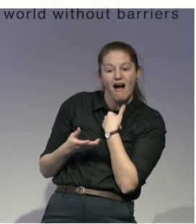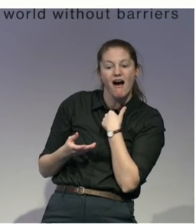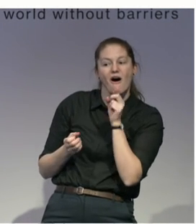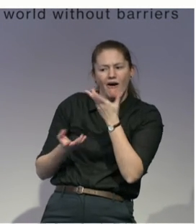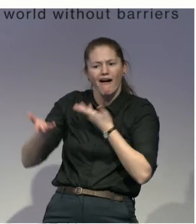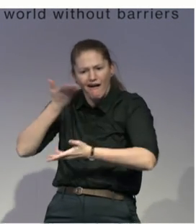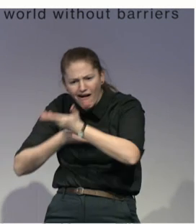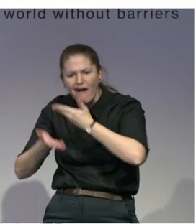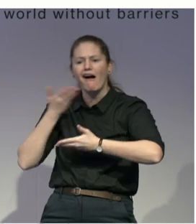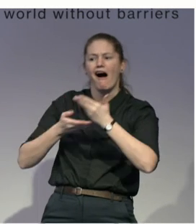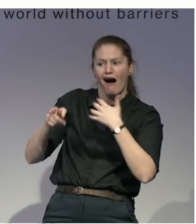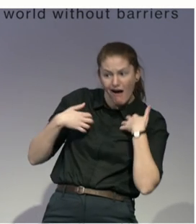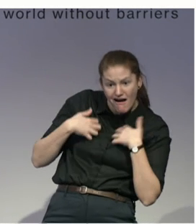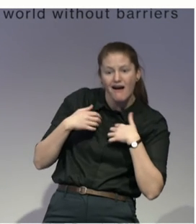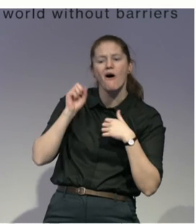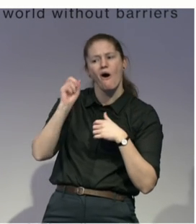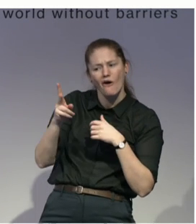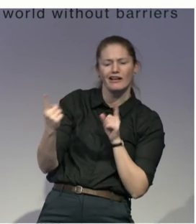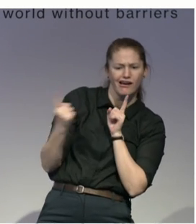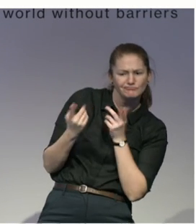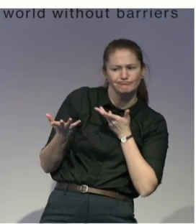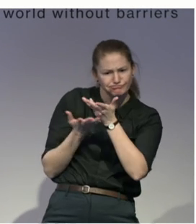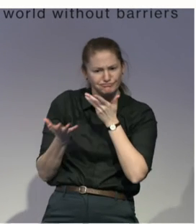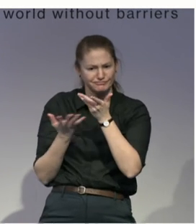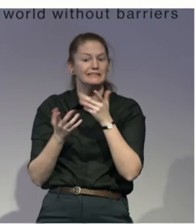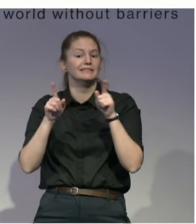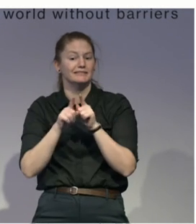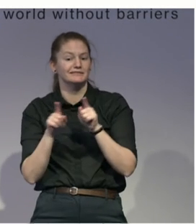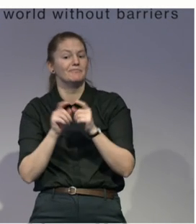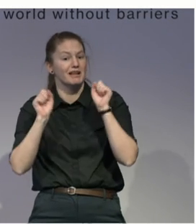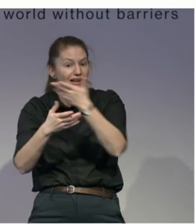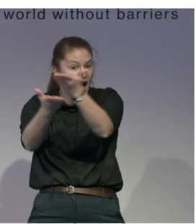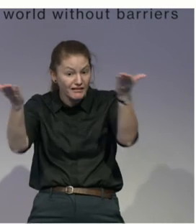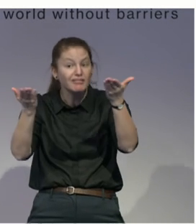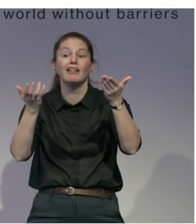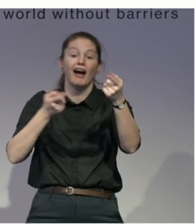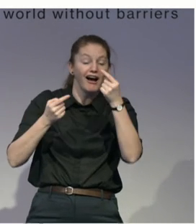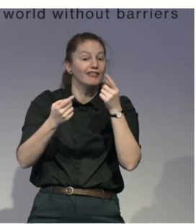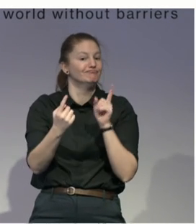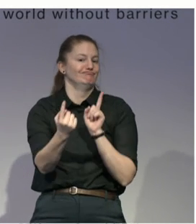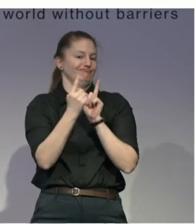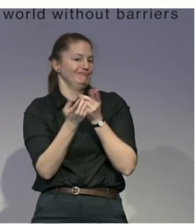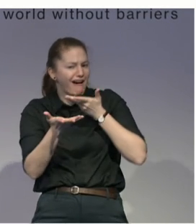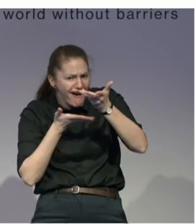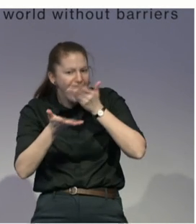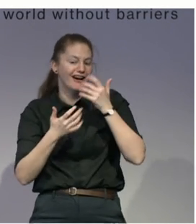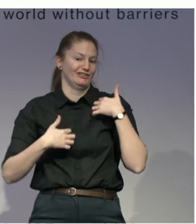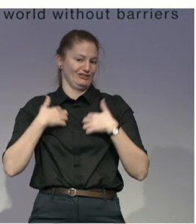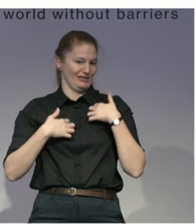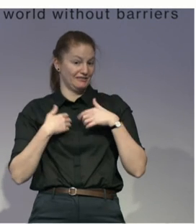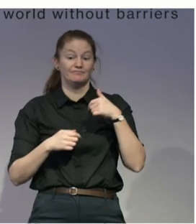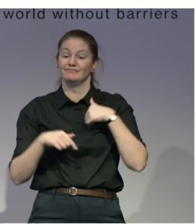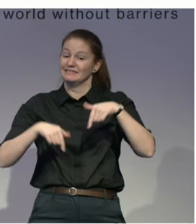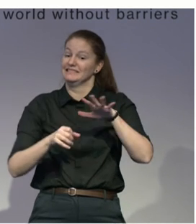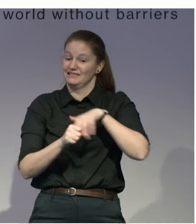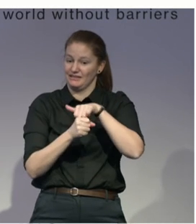to explore collaborations in Singapore. So to help me along in that, these are some of the contact details. So feel free to